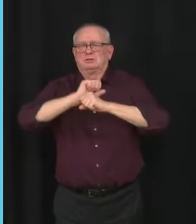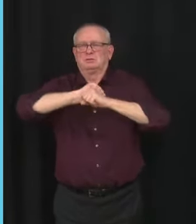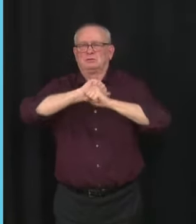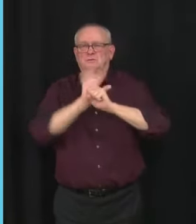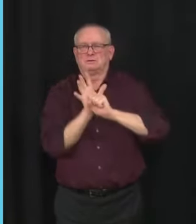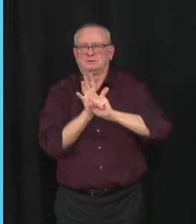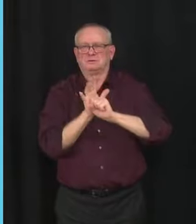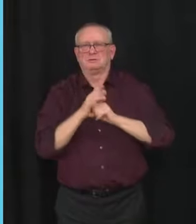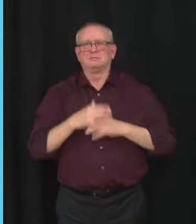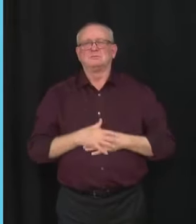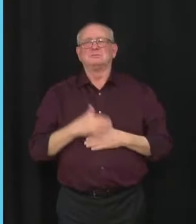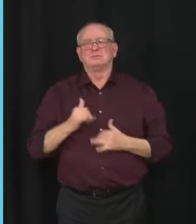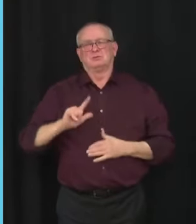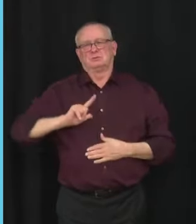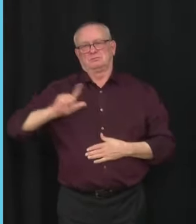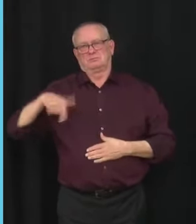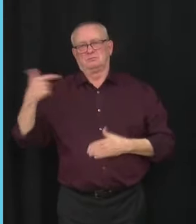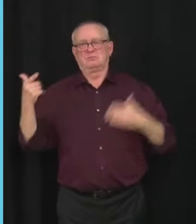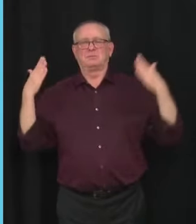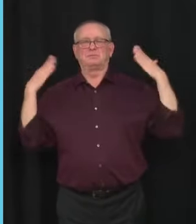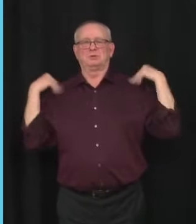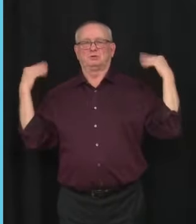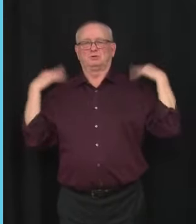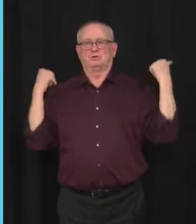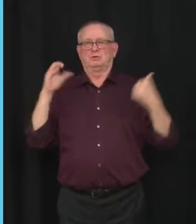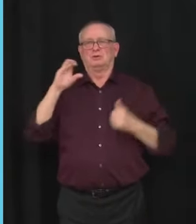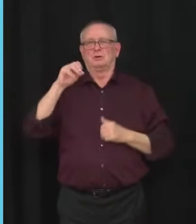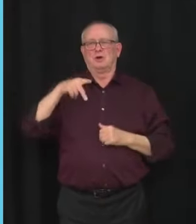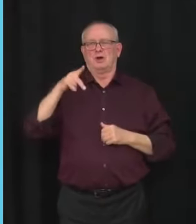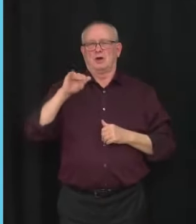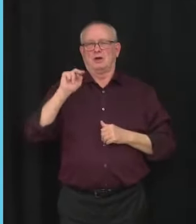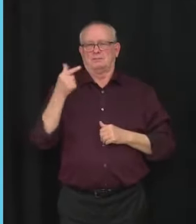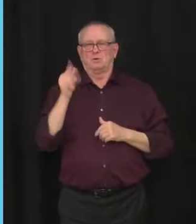provide some additional information on the pediatric vaccine program.